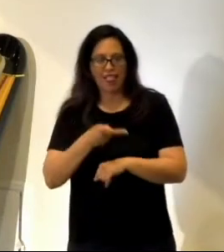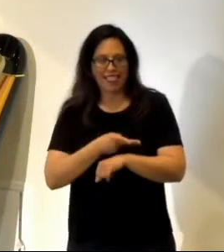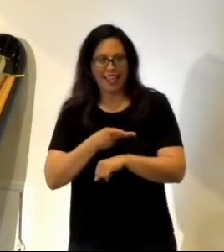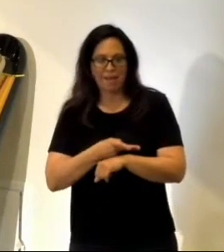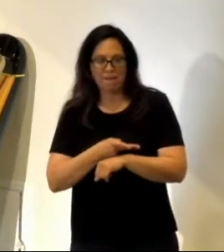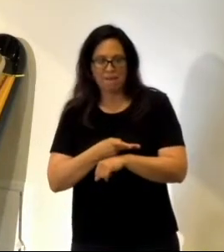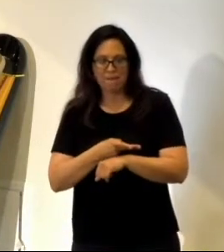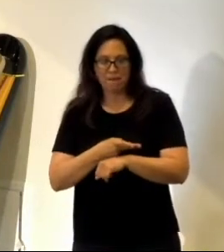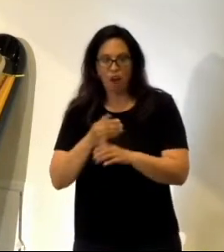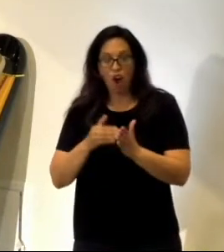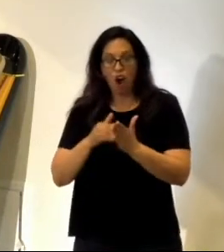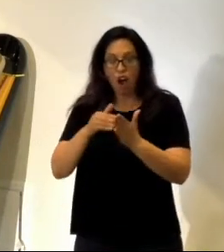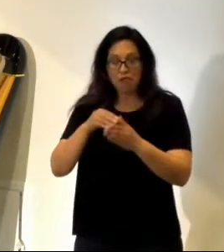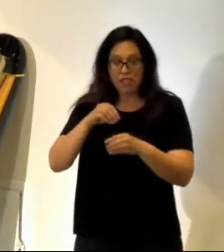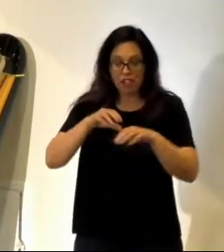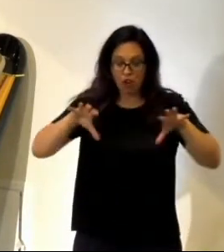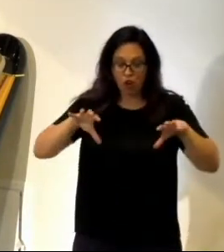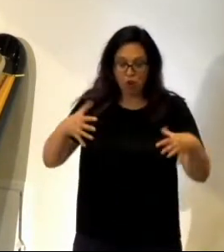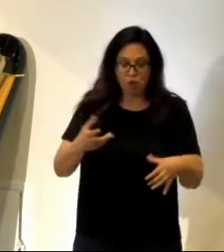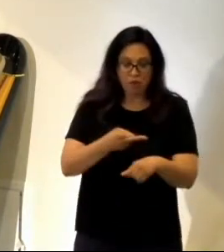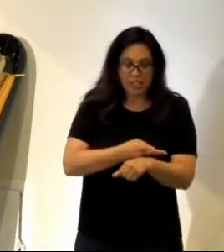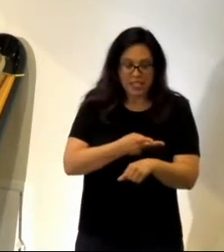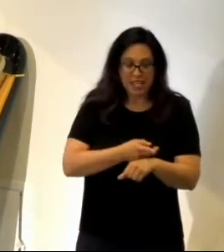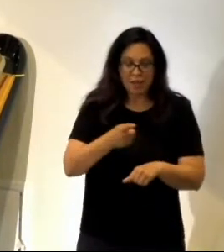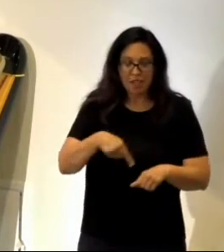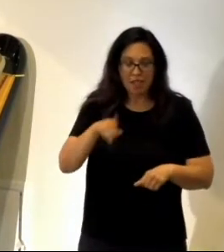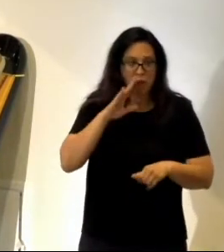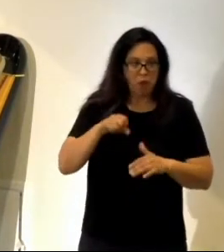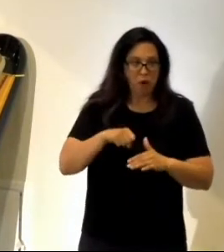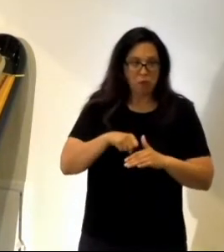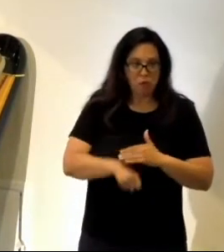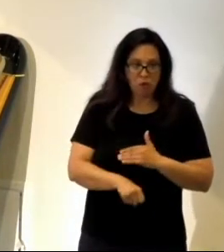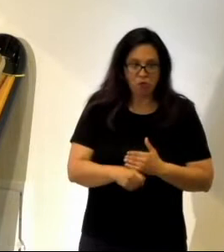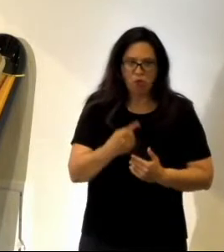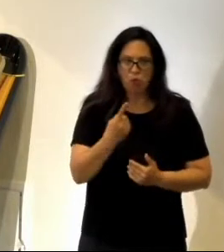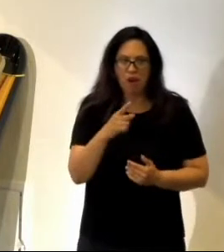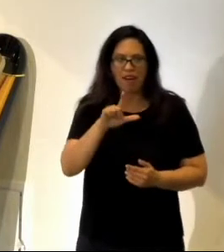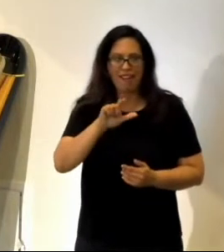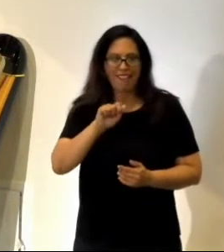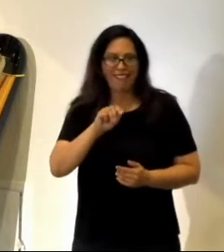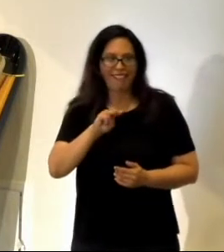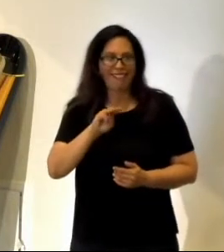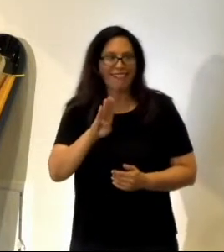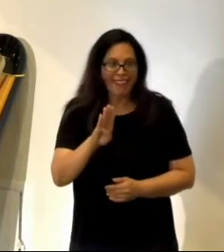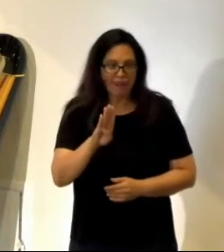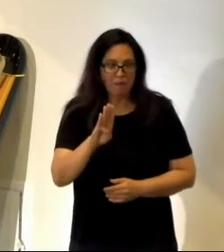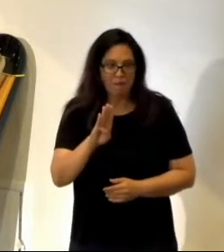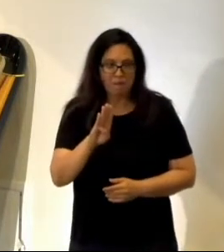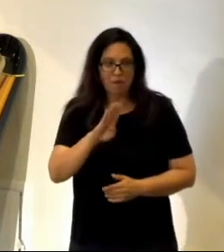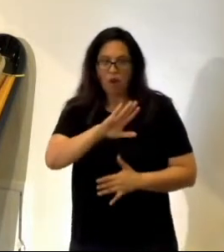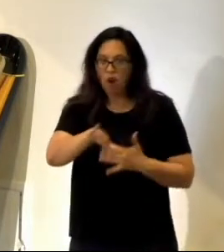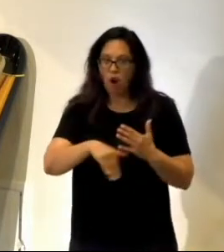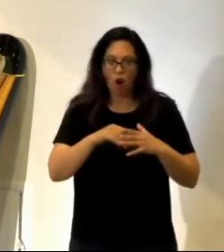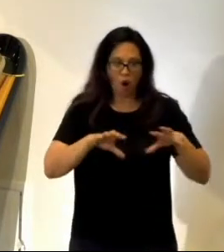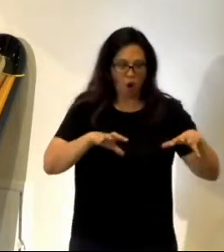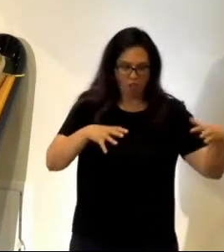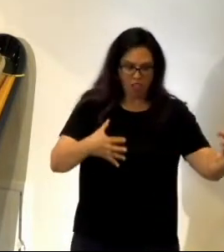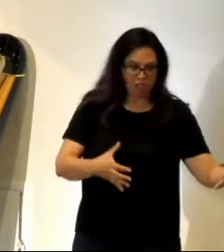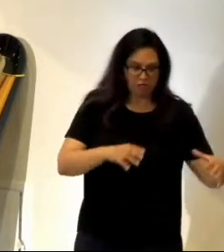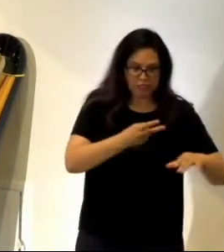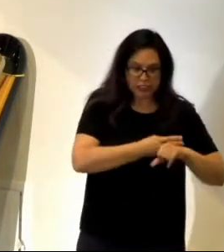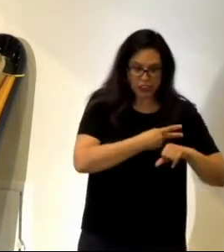Often, in a flock of sheep, they'll give birth to a lamb. And all of the sheep of that flock